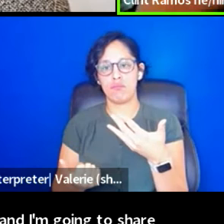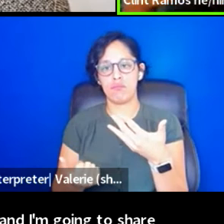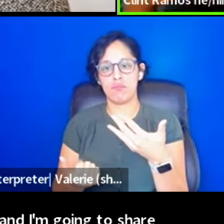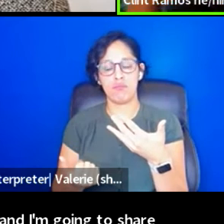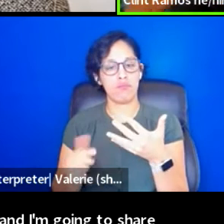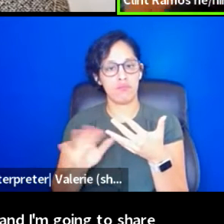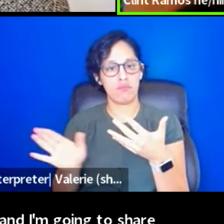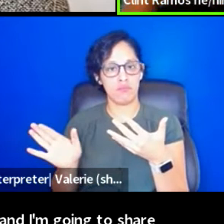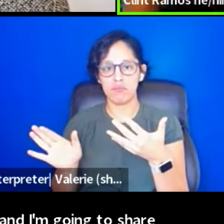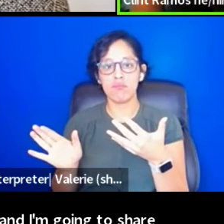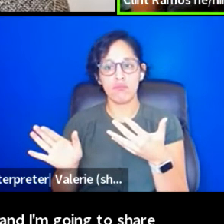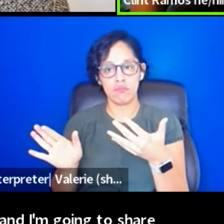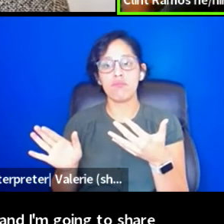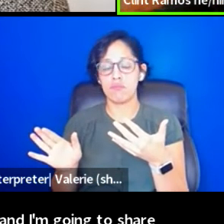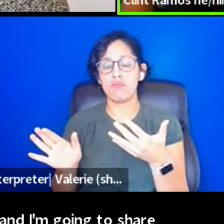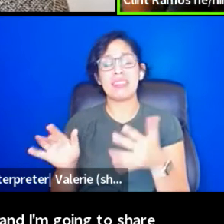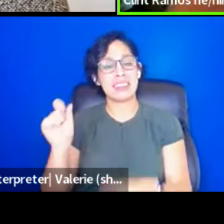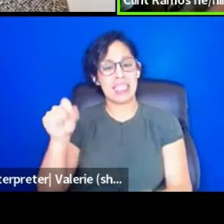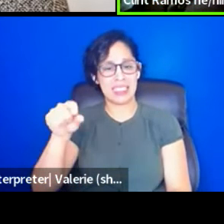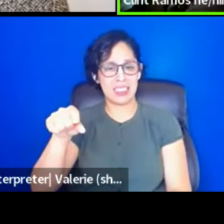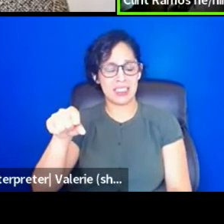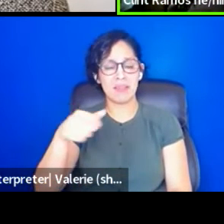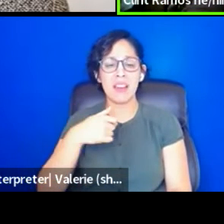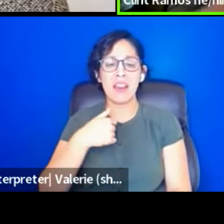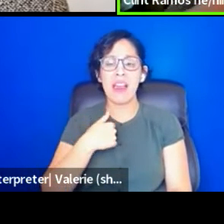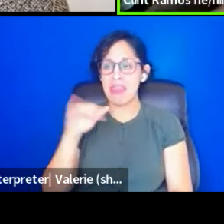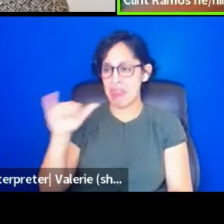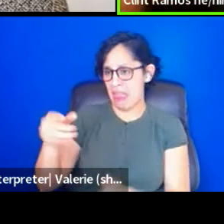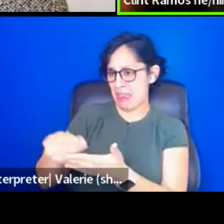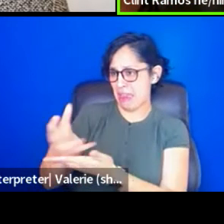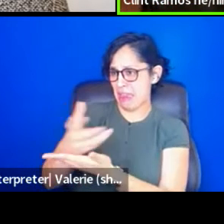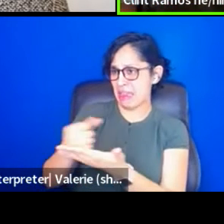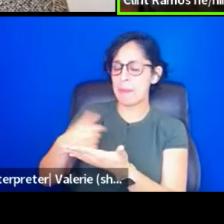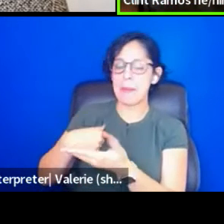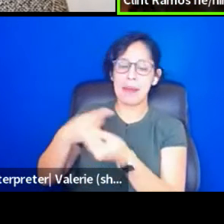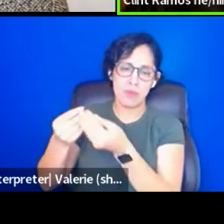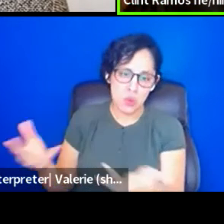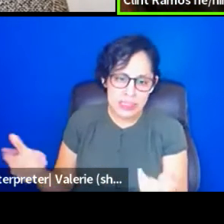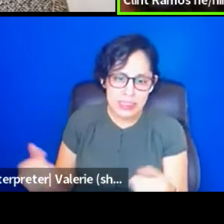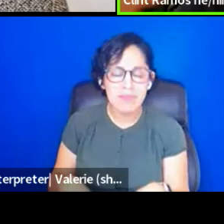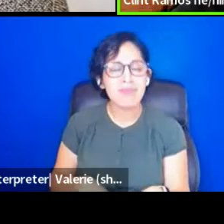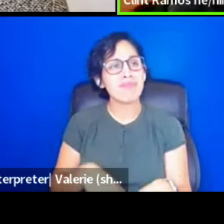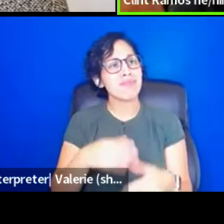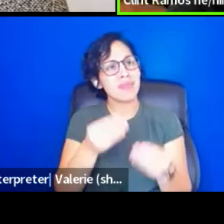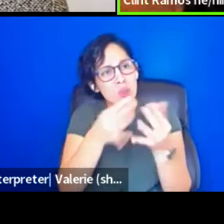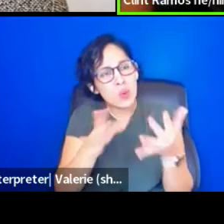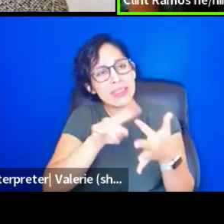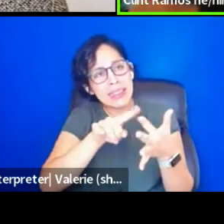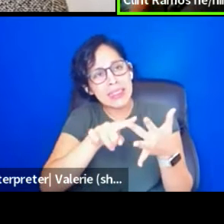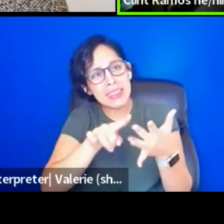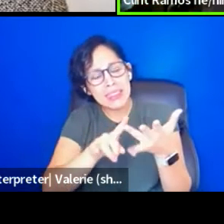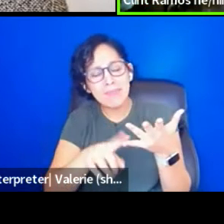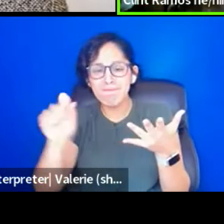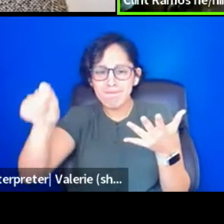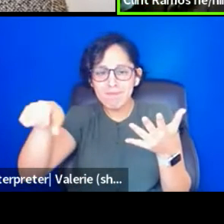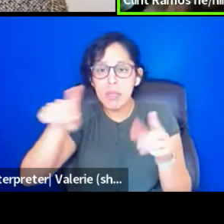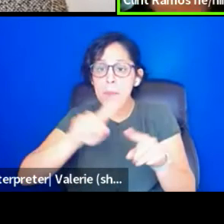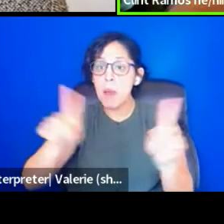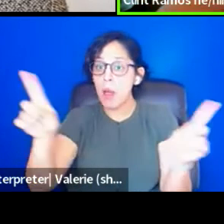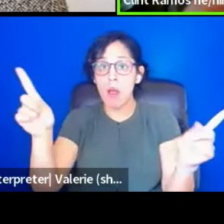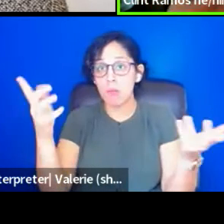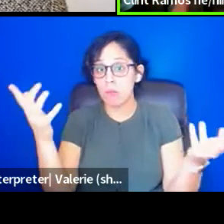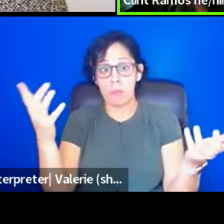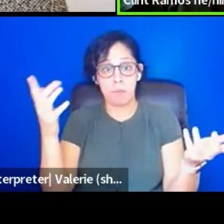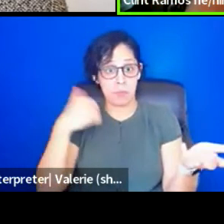I've, I've, I've actually, and yes, I am losing that income. Yes, I am losing this. Yes, I am losing that. But here's what I've,